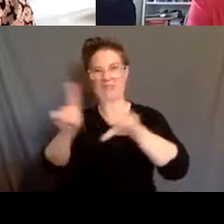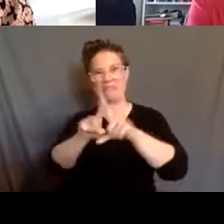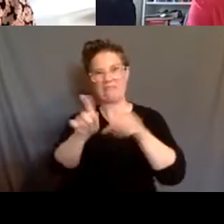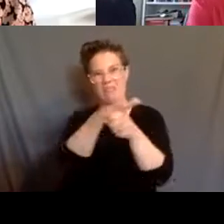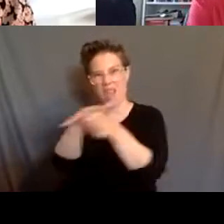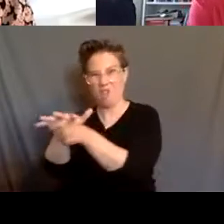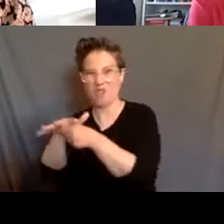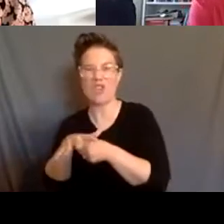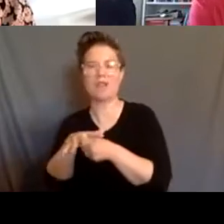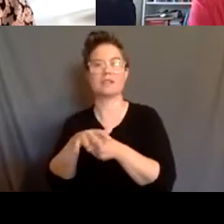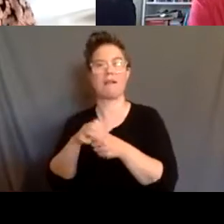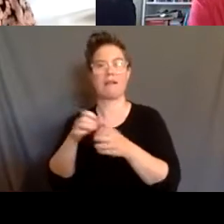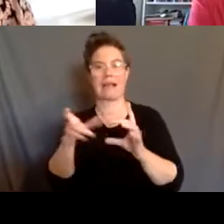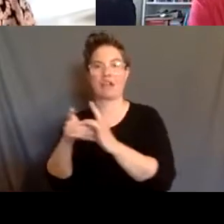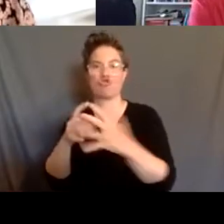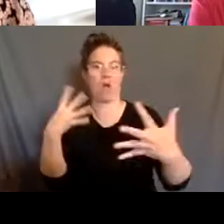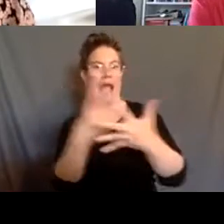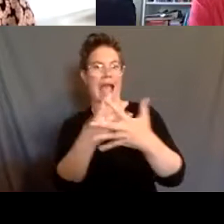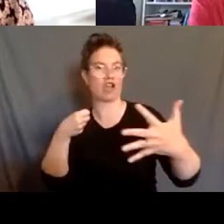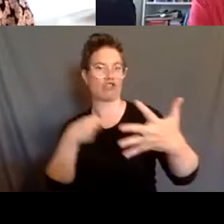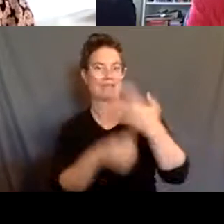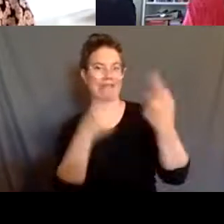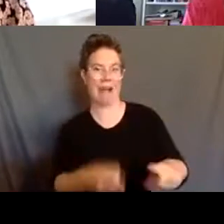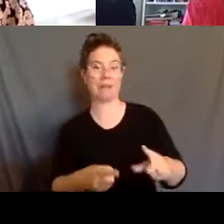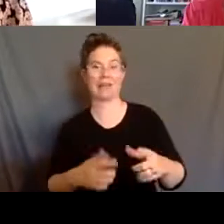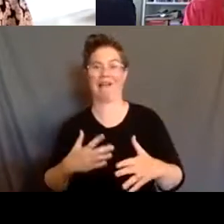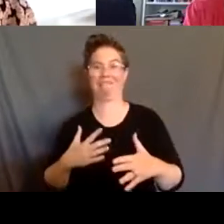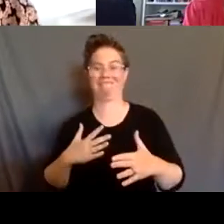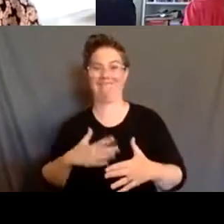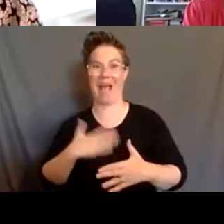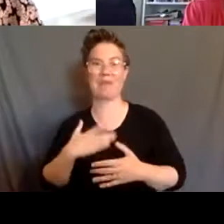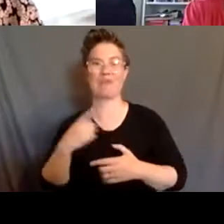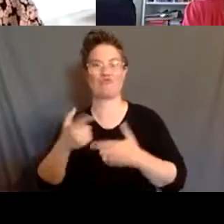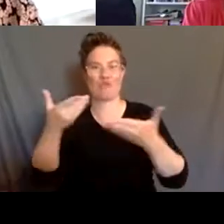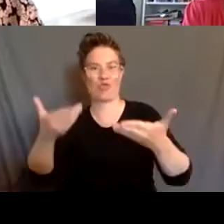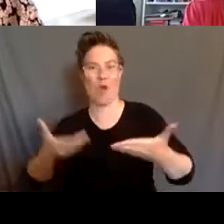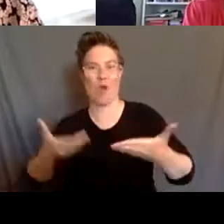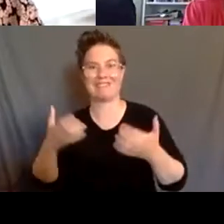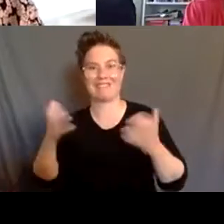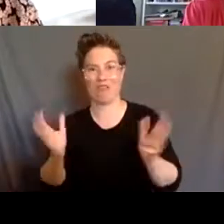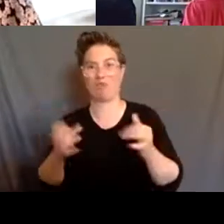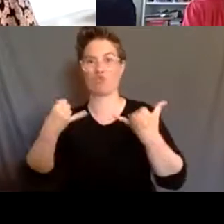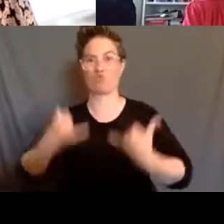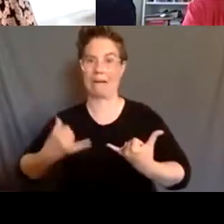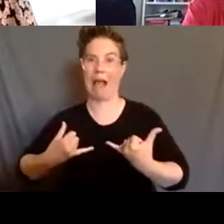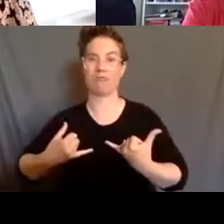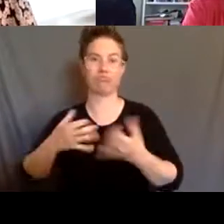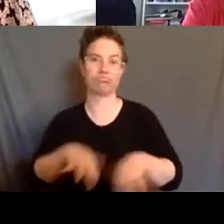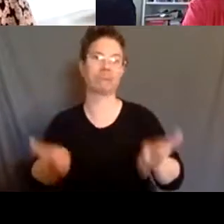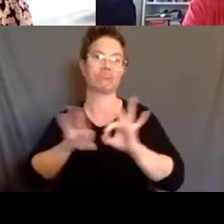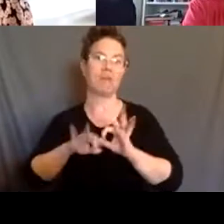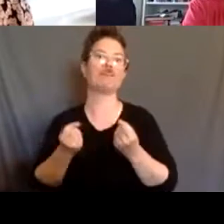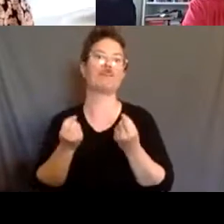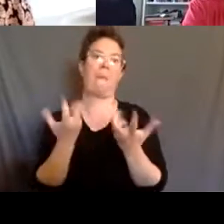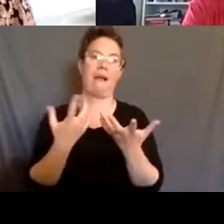of incarceration. I am so grateful that we are having this conversation right now, as so many